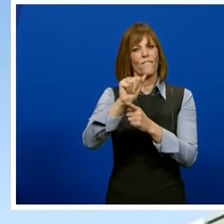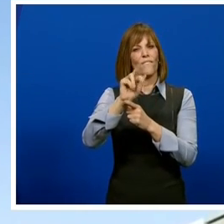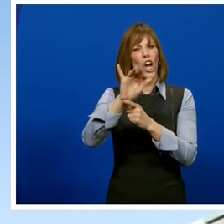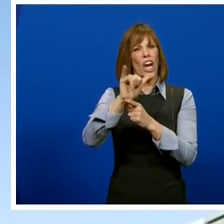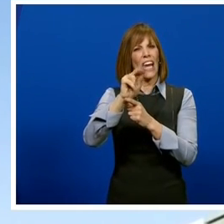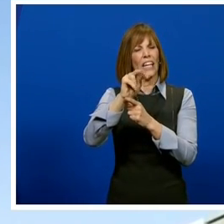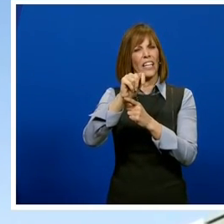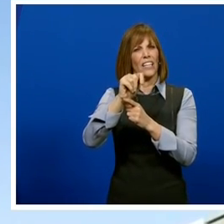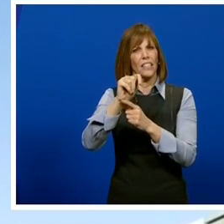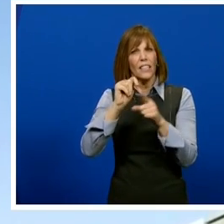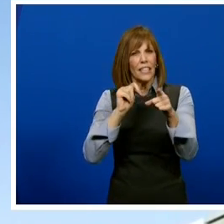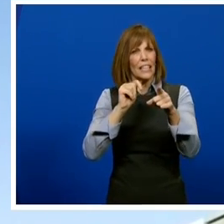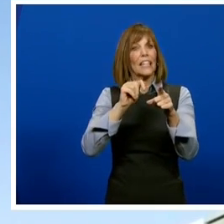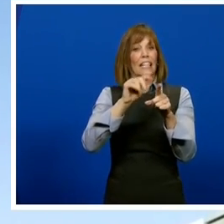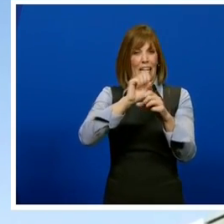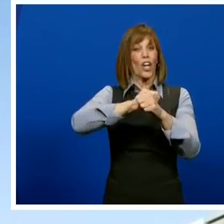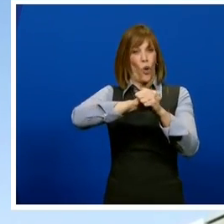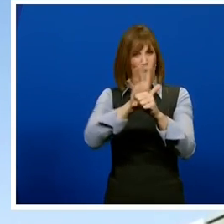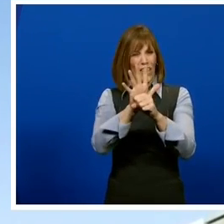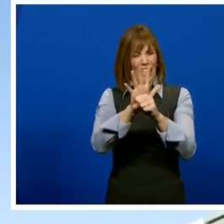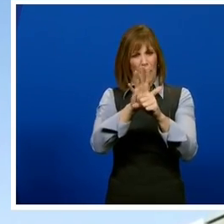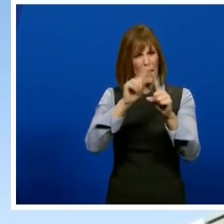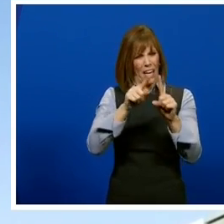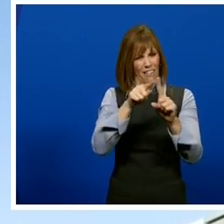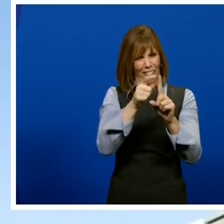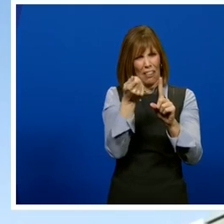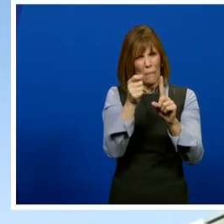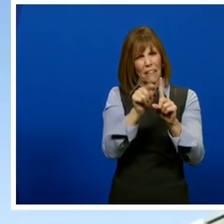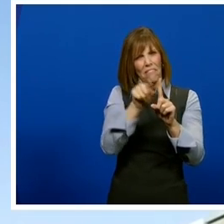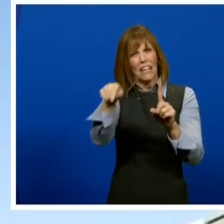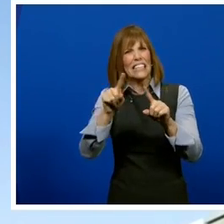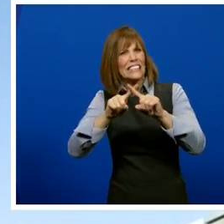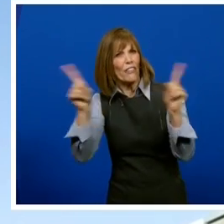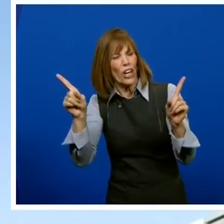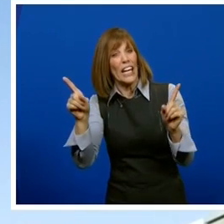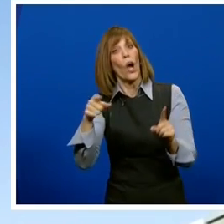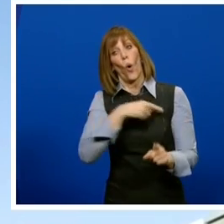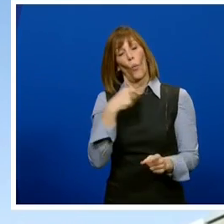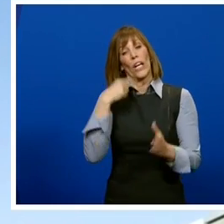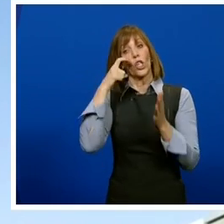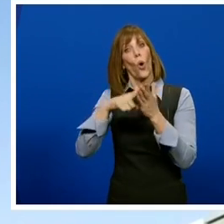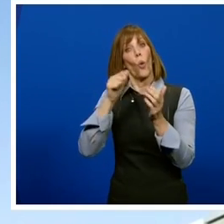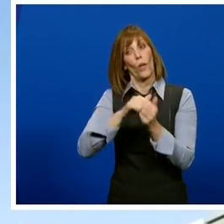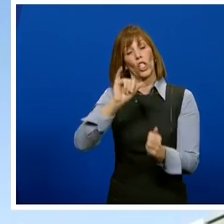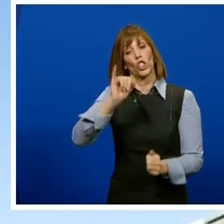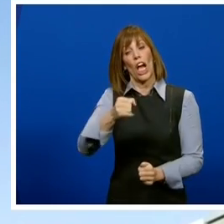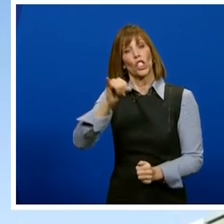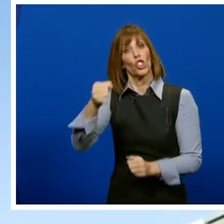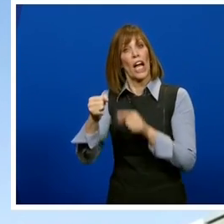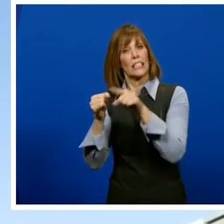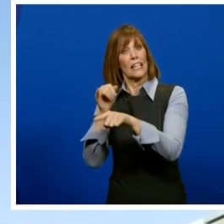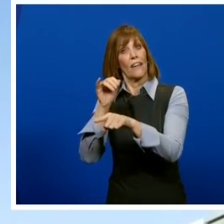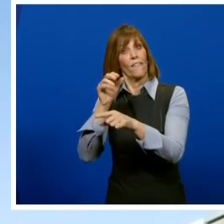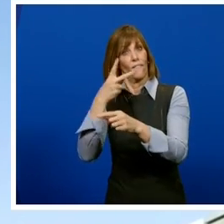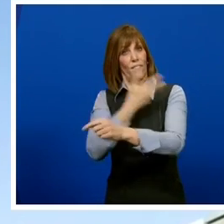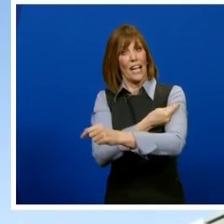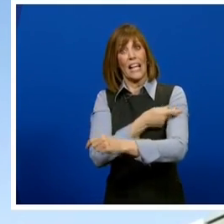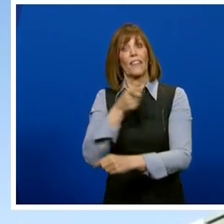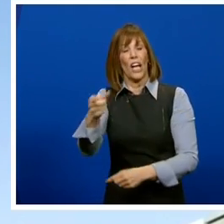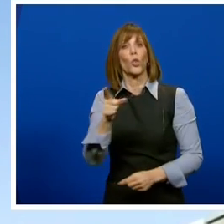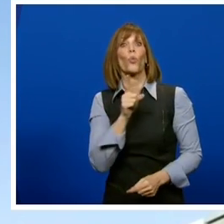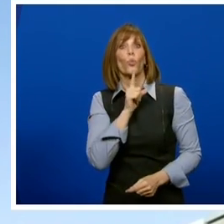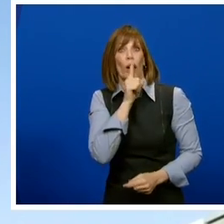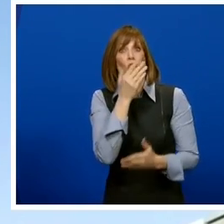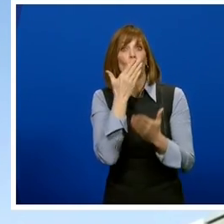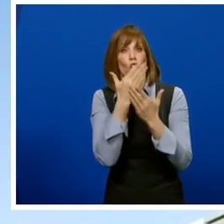circulating. And what we found with the Johnson & Johnson vaccine is that it is really